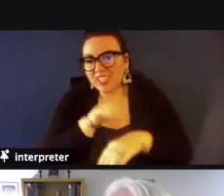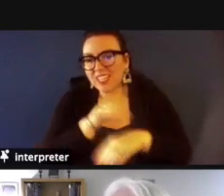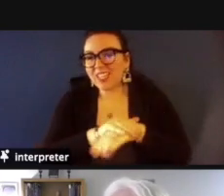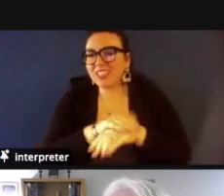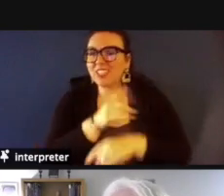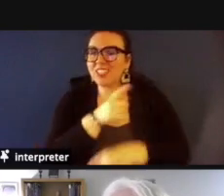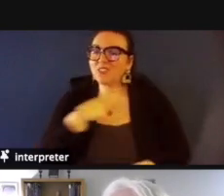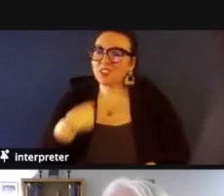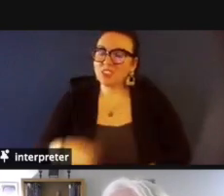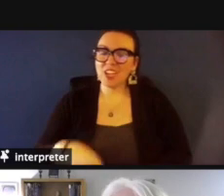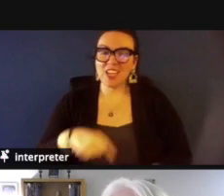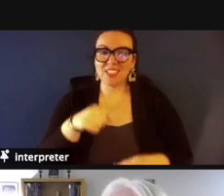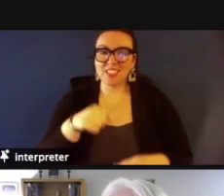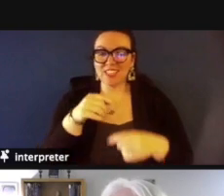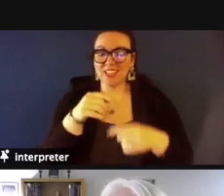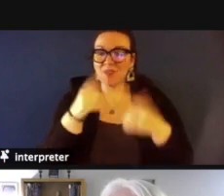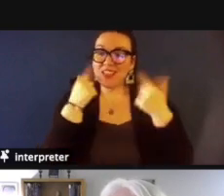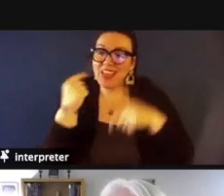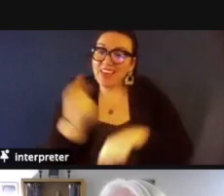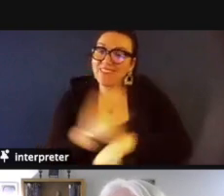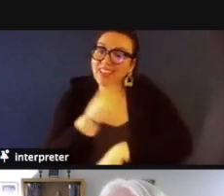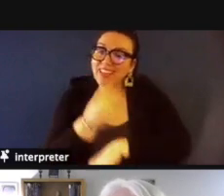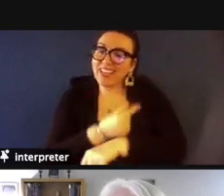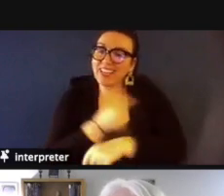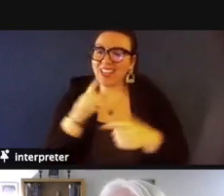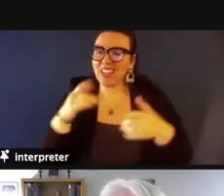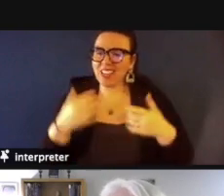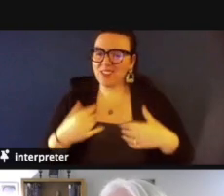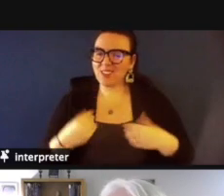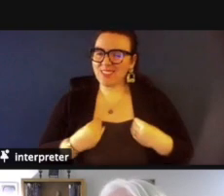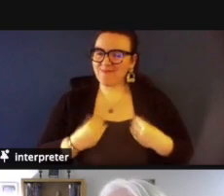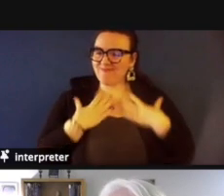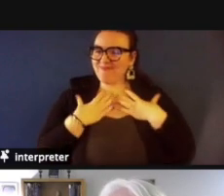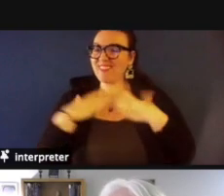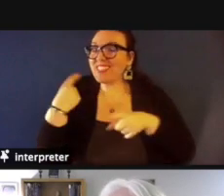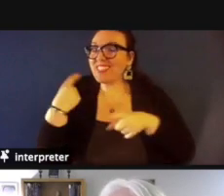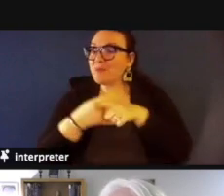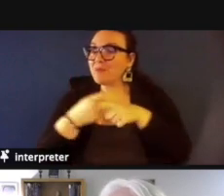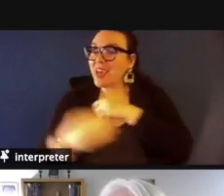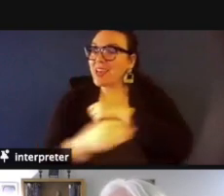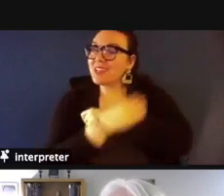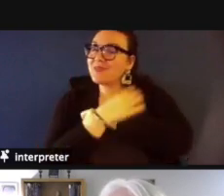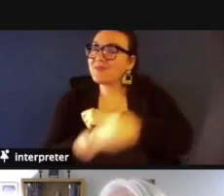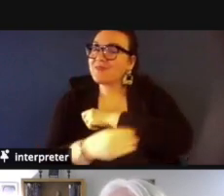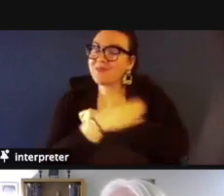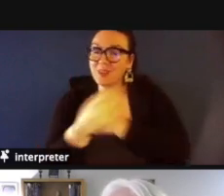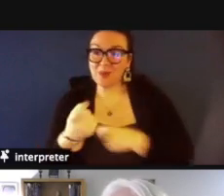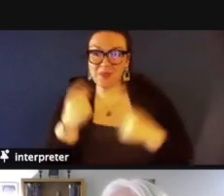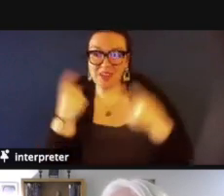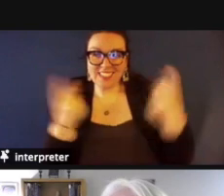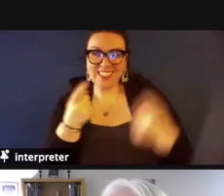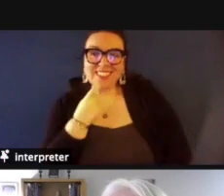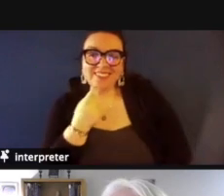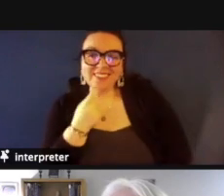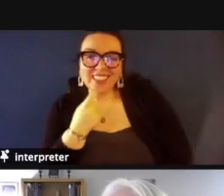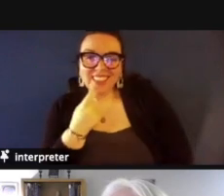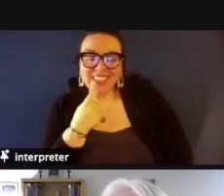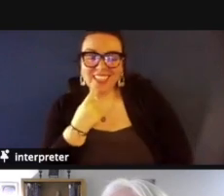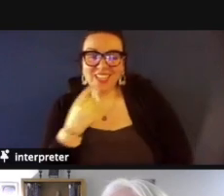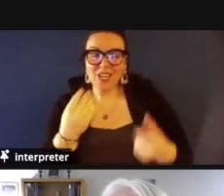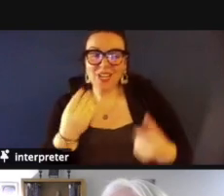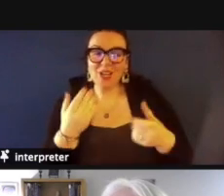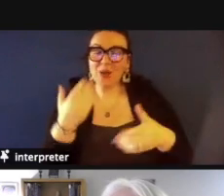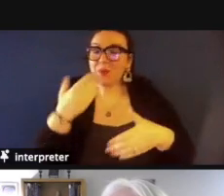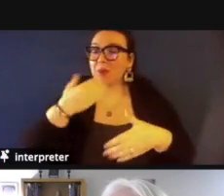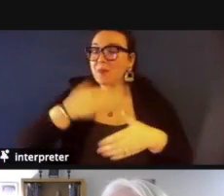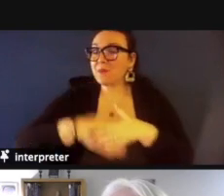guinea and thrive on spanish shores we seek success in finland are born and die in maine